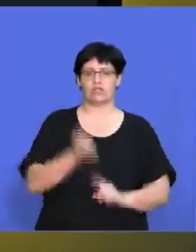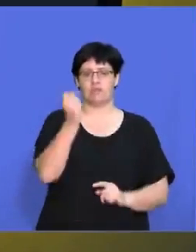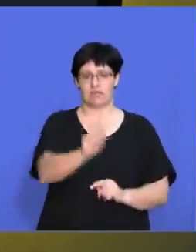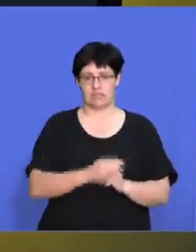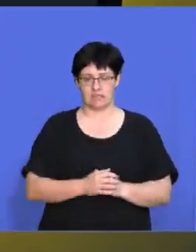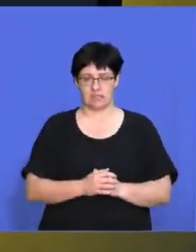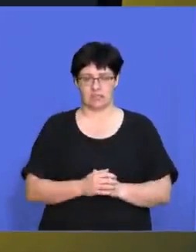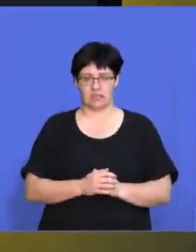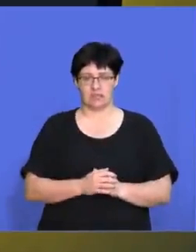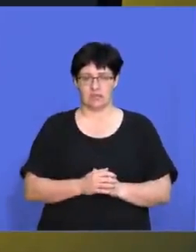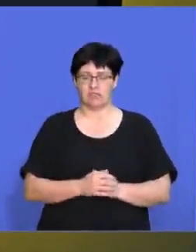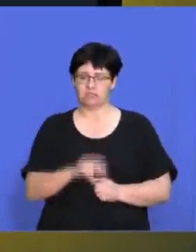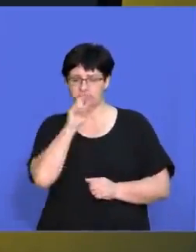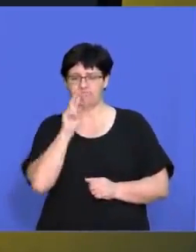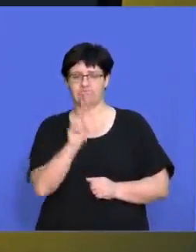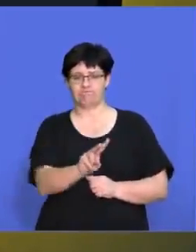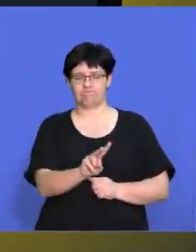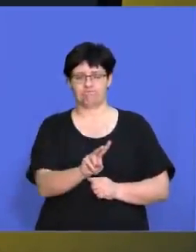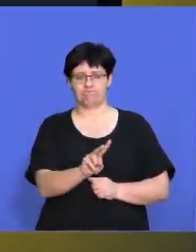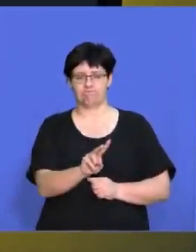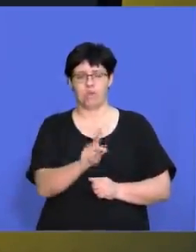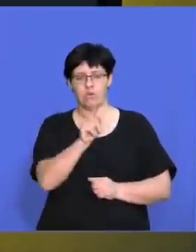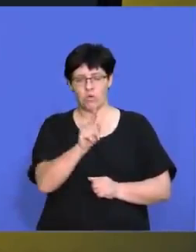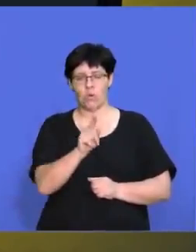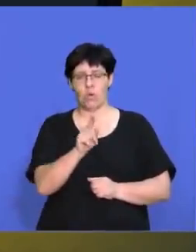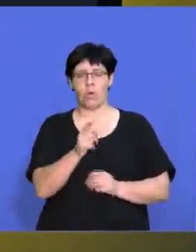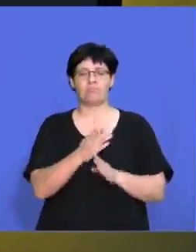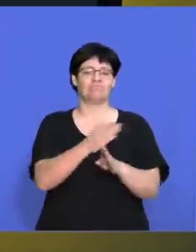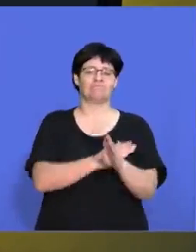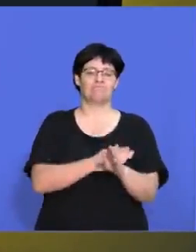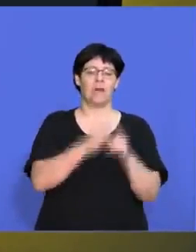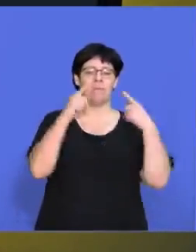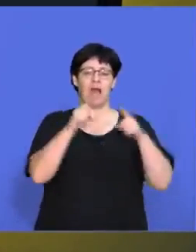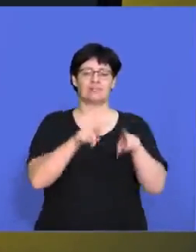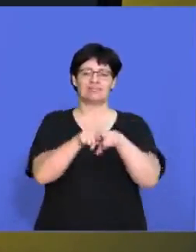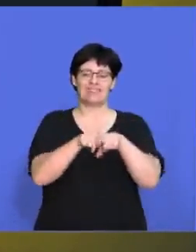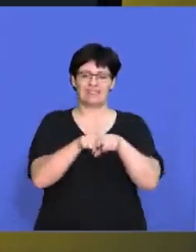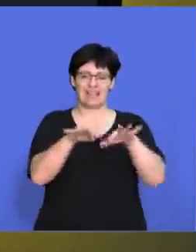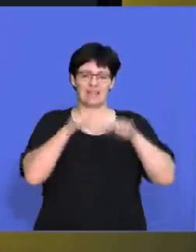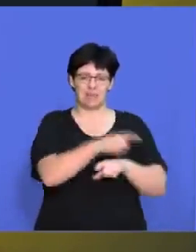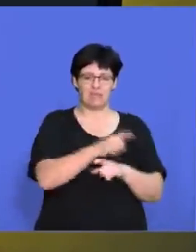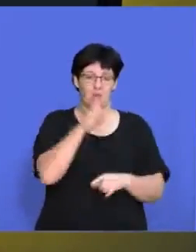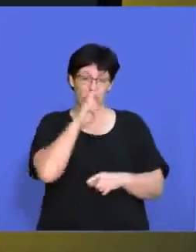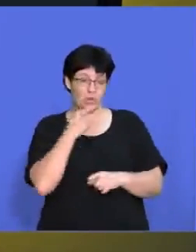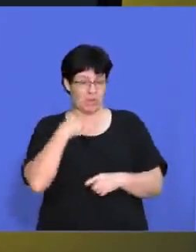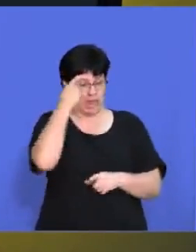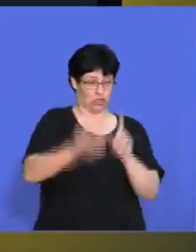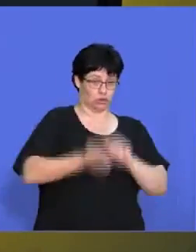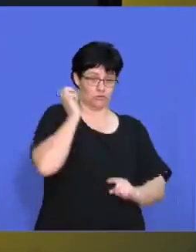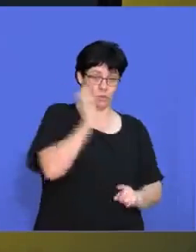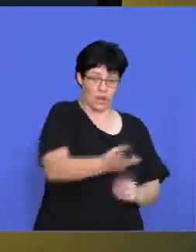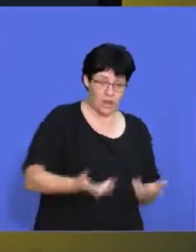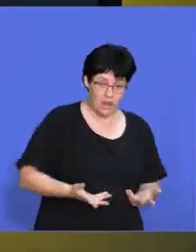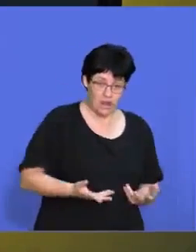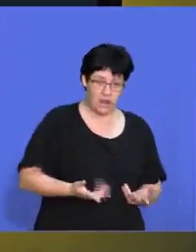actually achieved? So if you think of it, look at, uh, at your, at your prelim marks, did you achieve everything that you thought